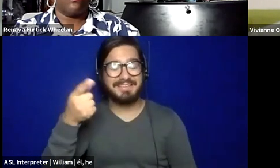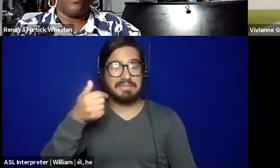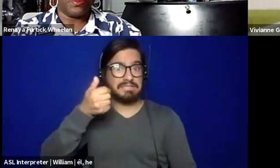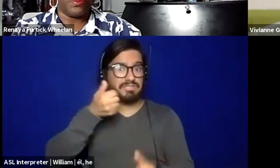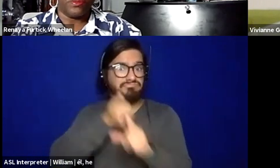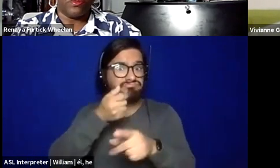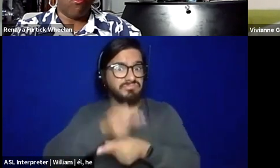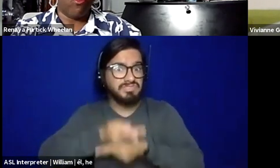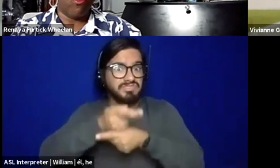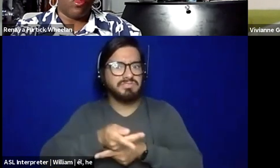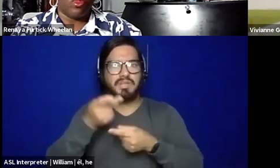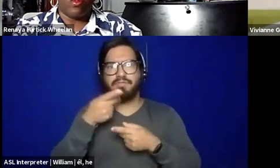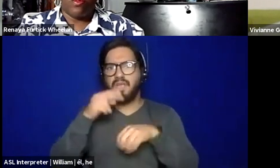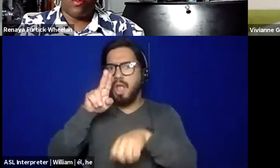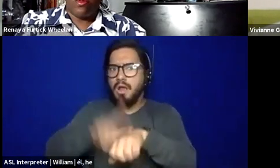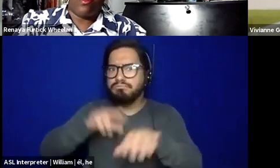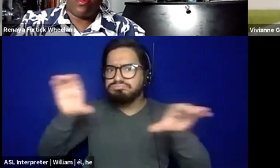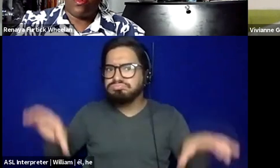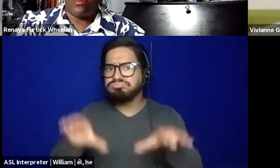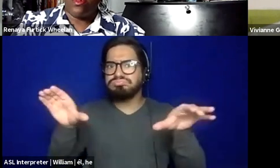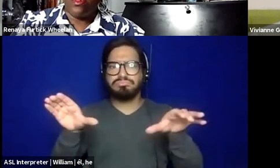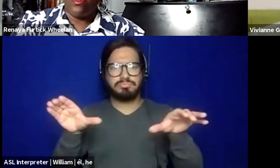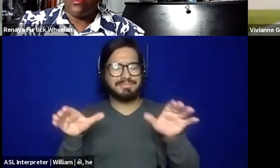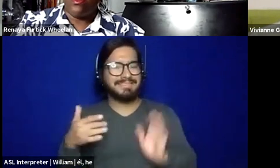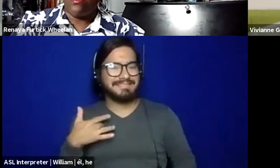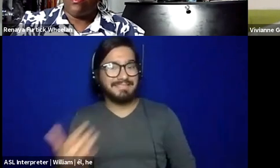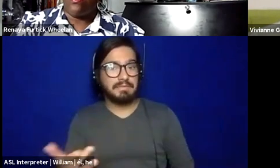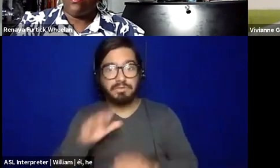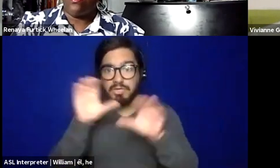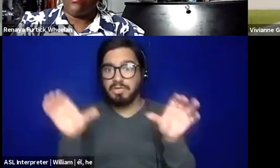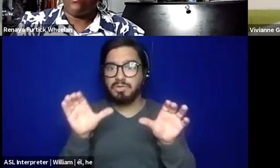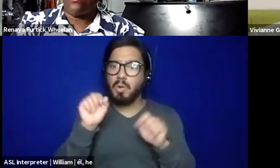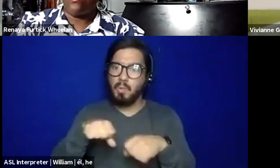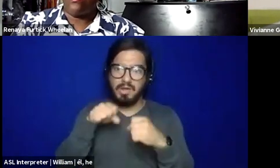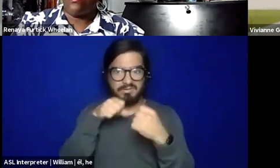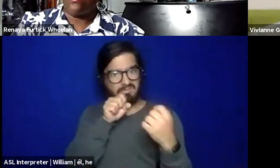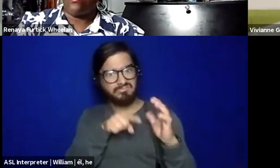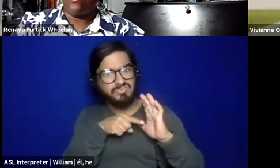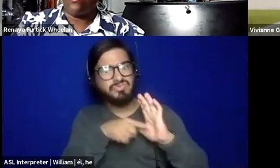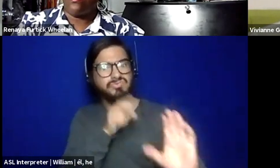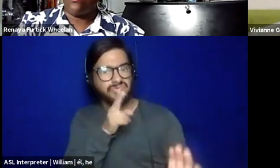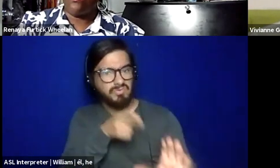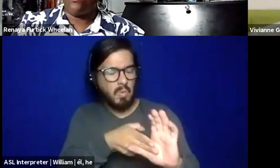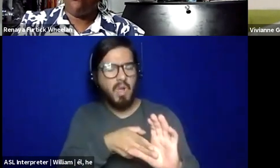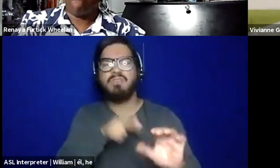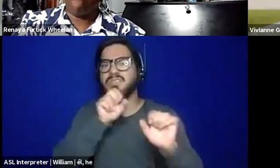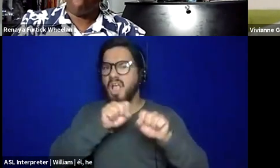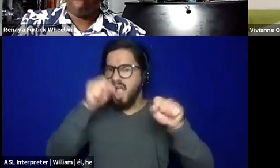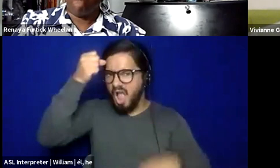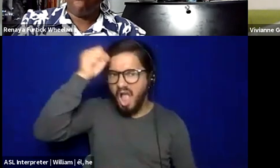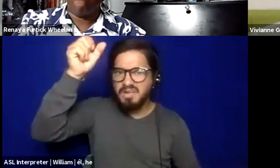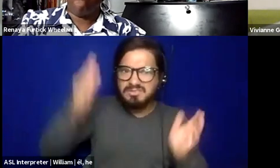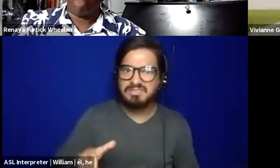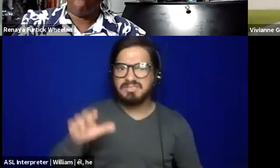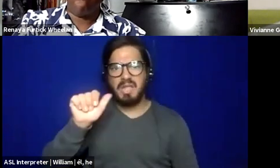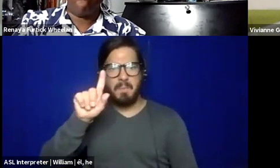natural thing to do. Um, and oftentimes we do show up and, and as activists and abolitionists, and we have all of this work to